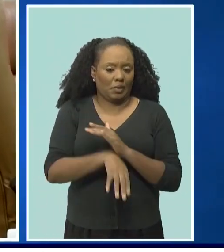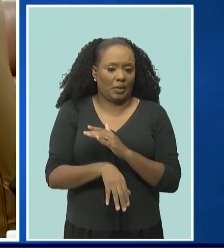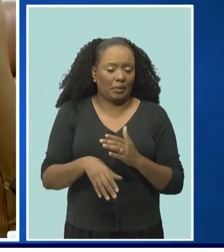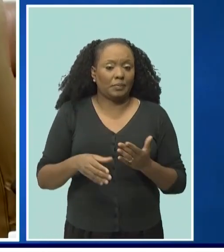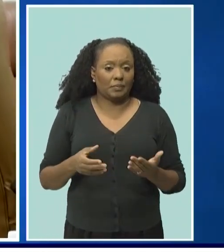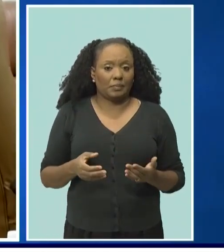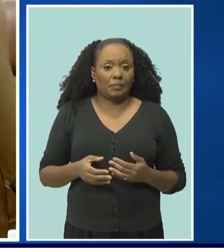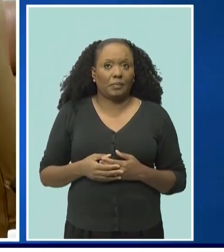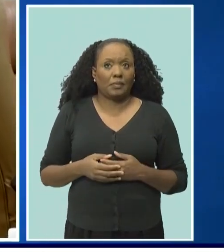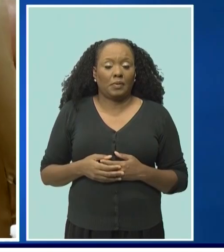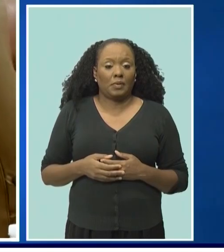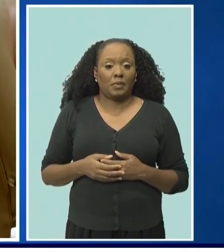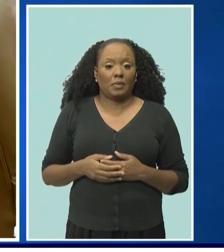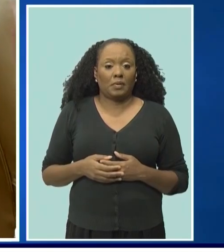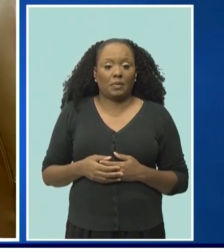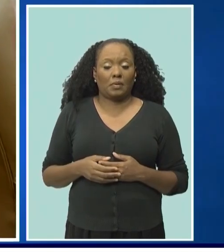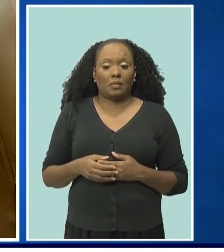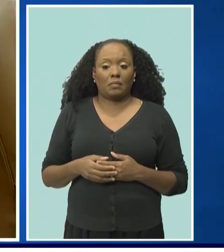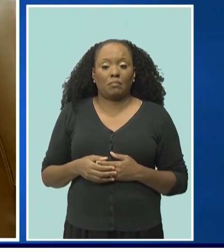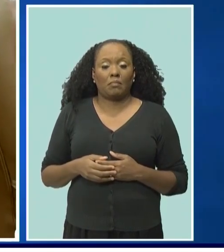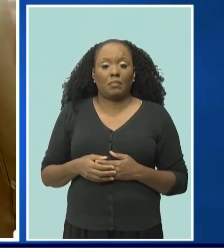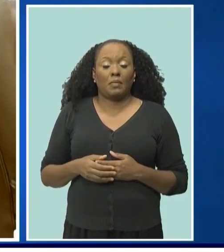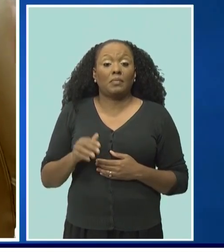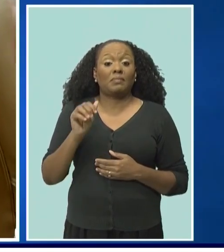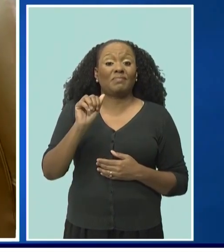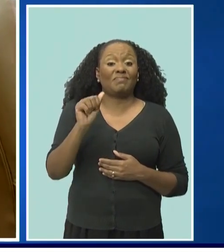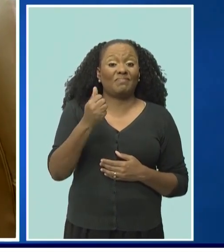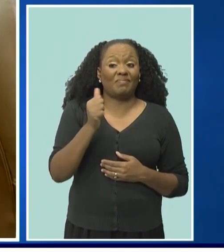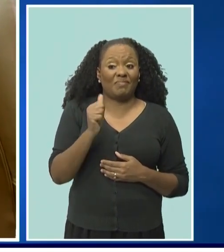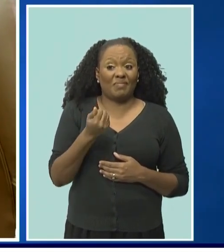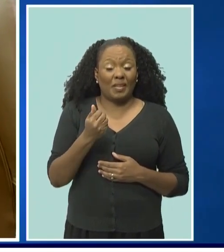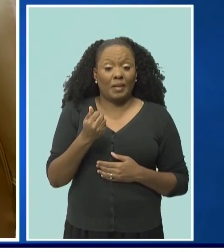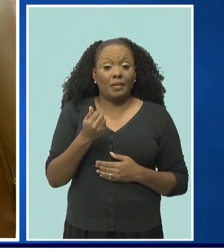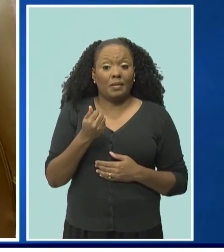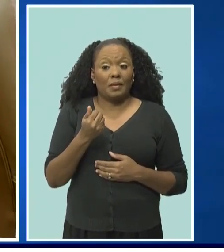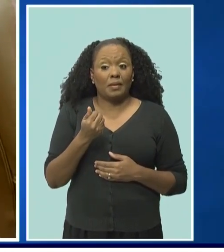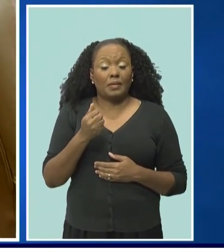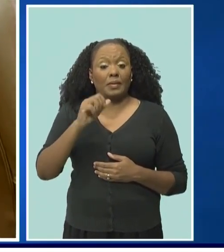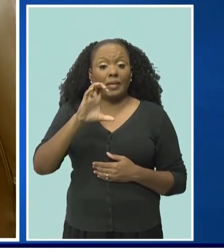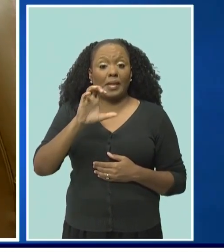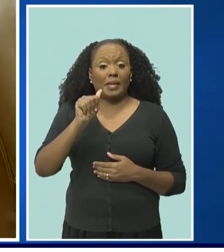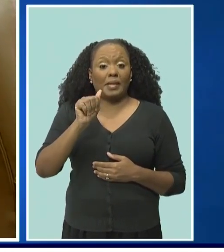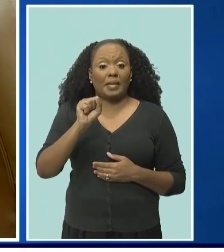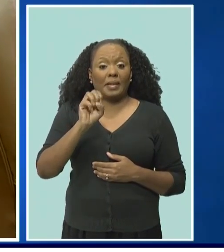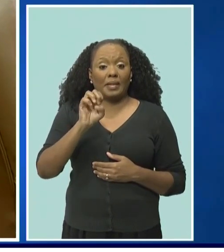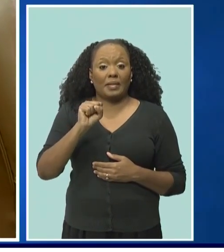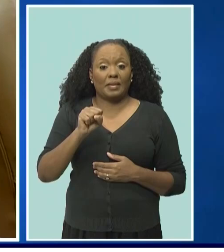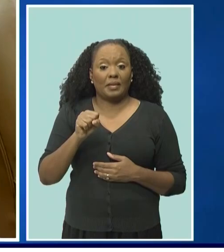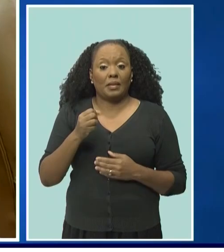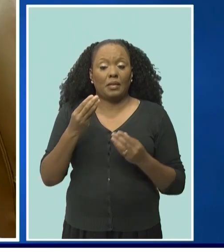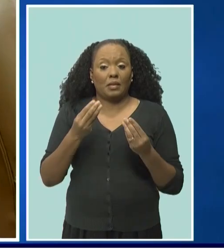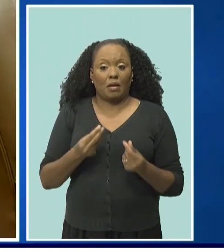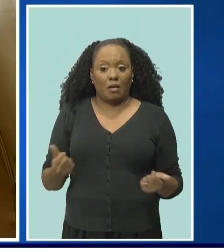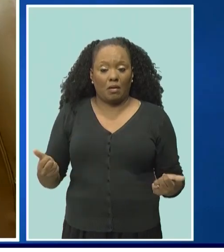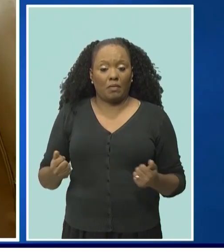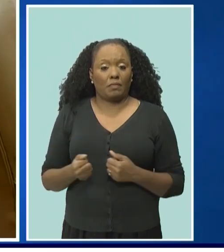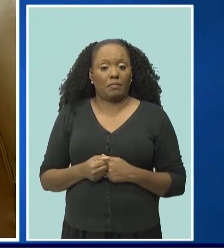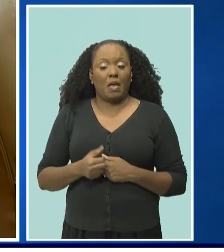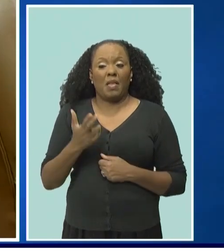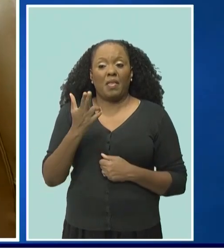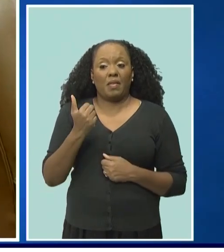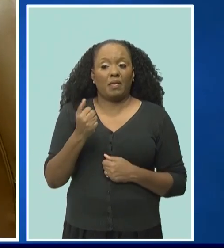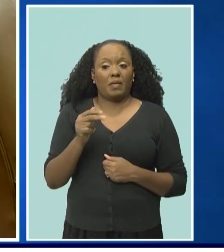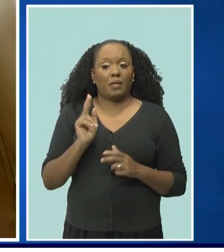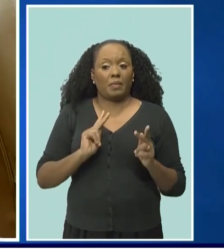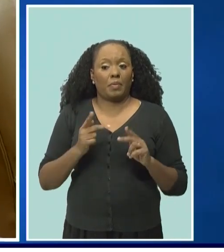10 of the 26 firearm cases were solved, resulting in 13 persons being charged and placed before